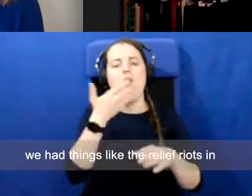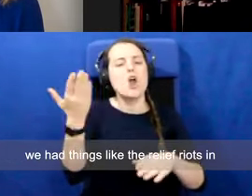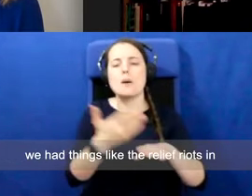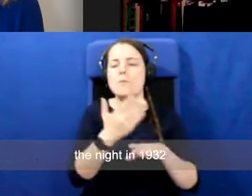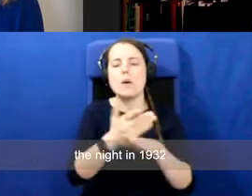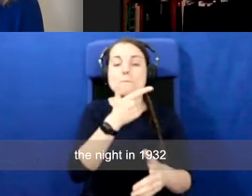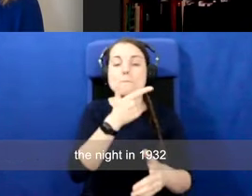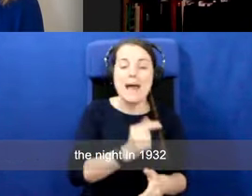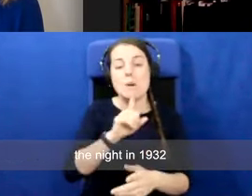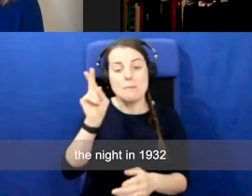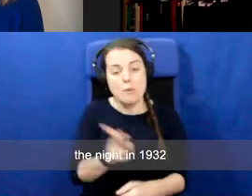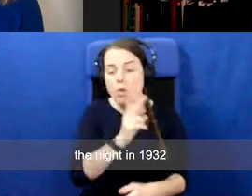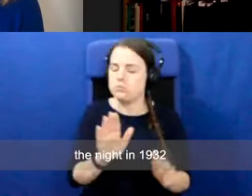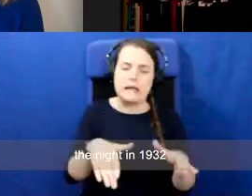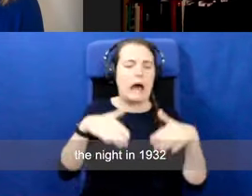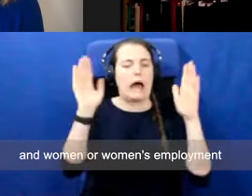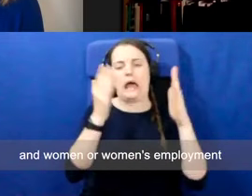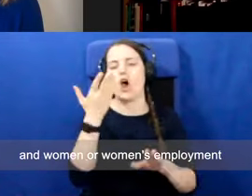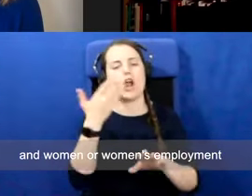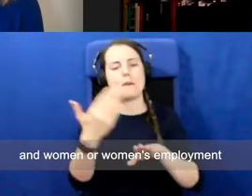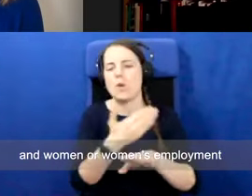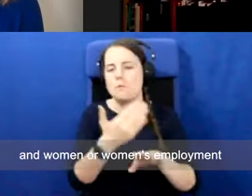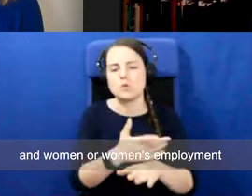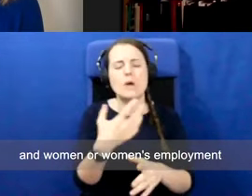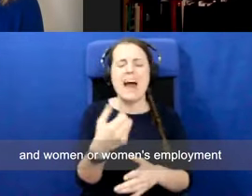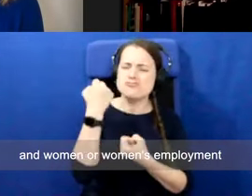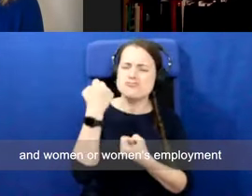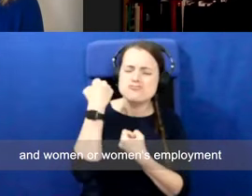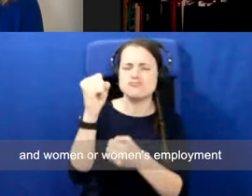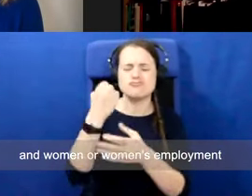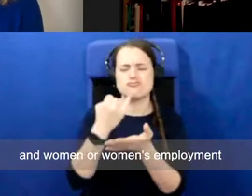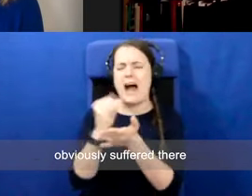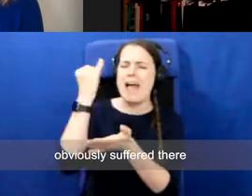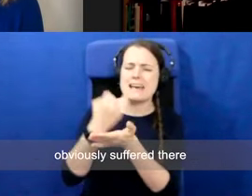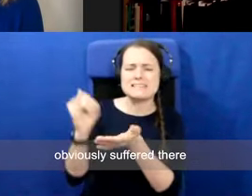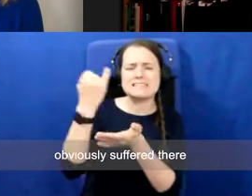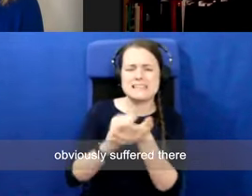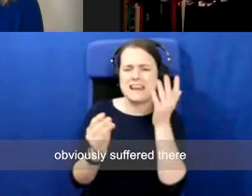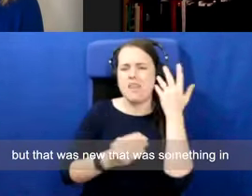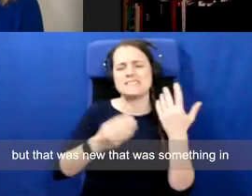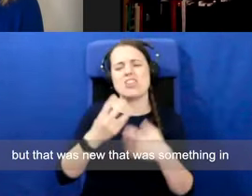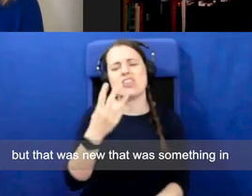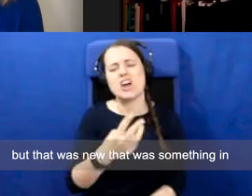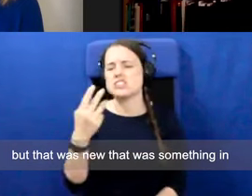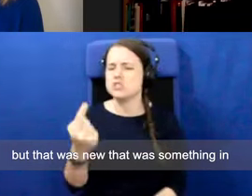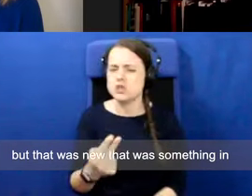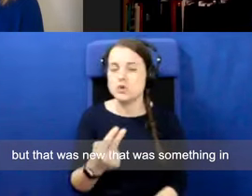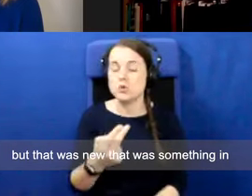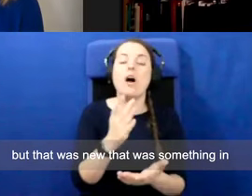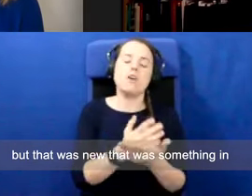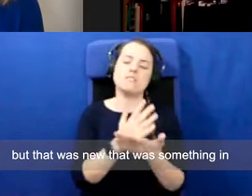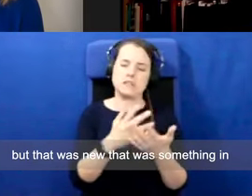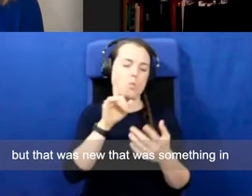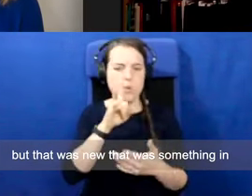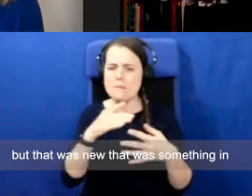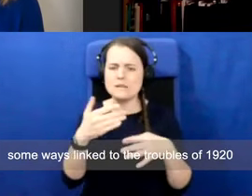the relief riots in the night in 1932. Women, women's employment obviously suffered there, but